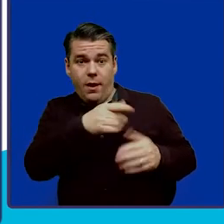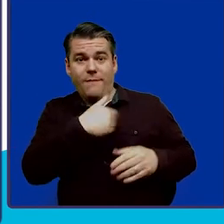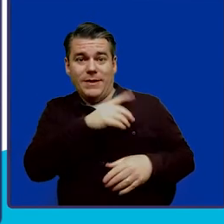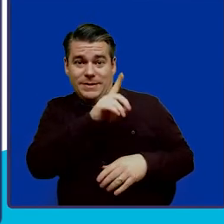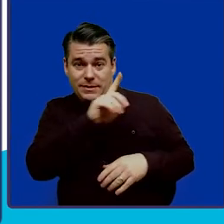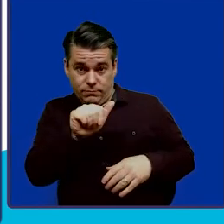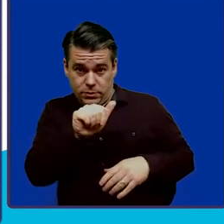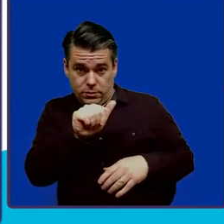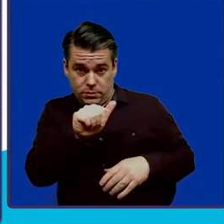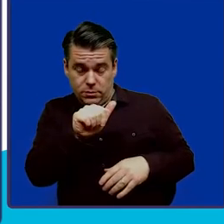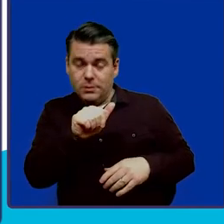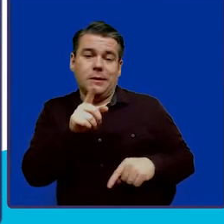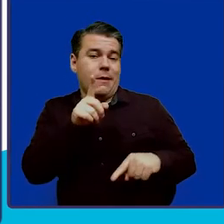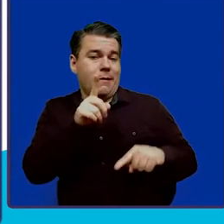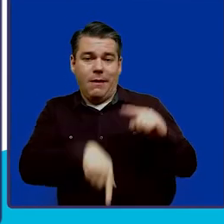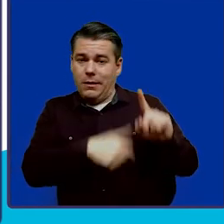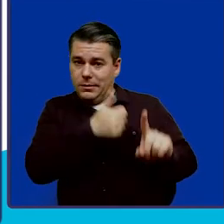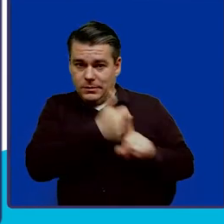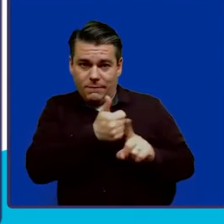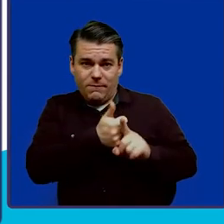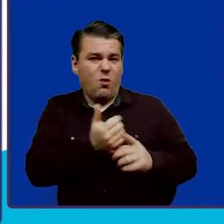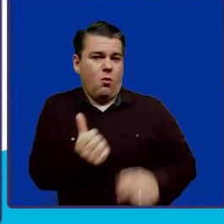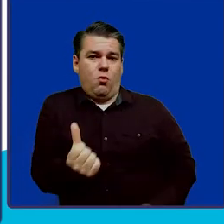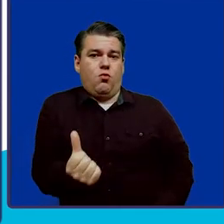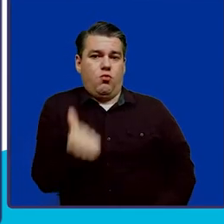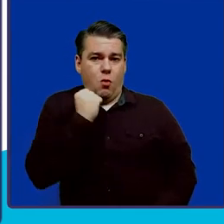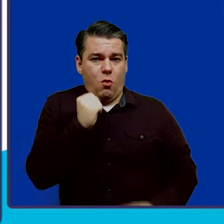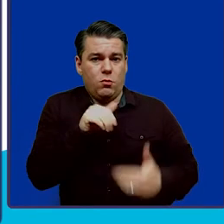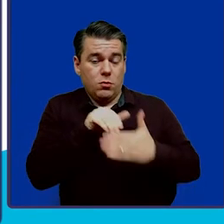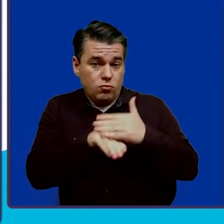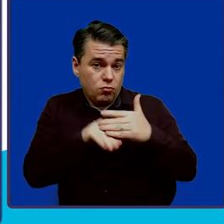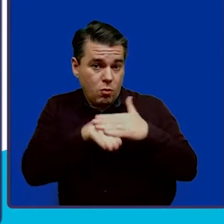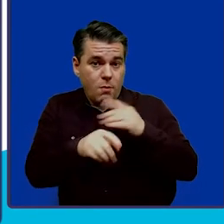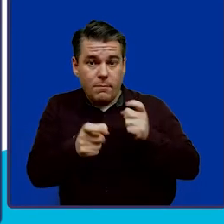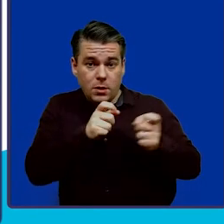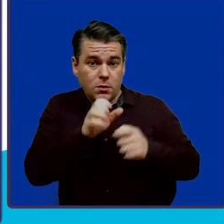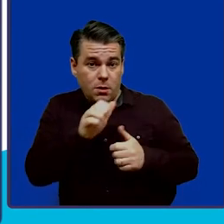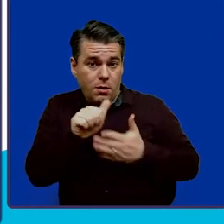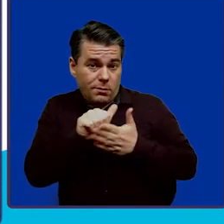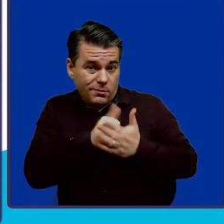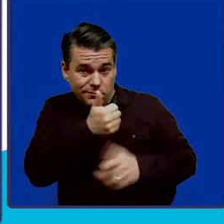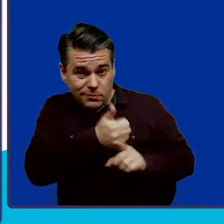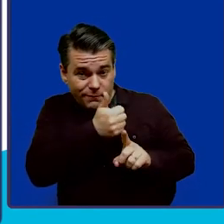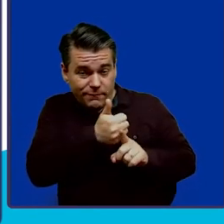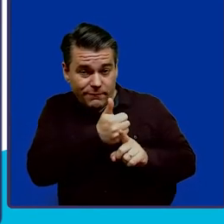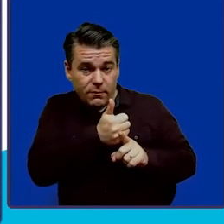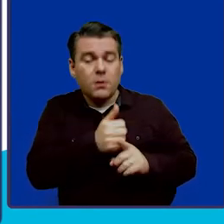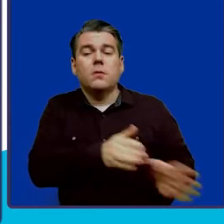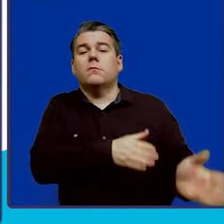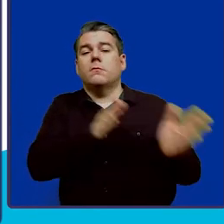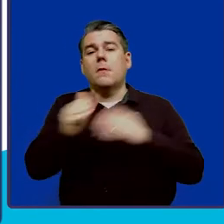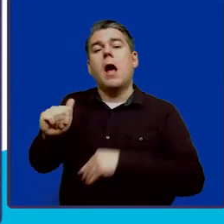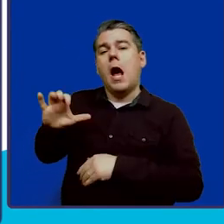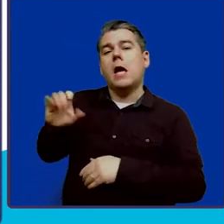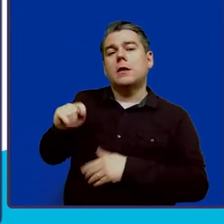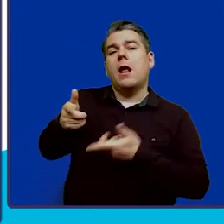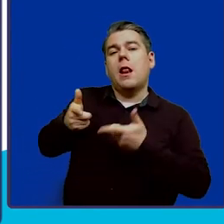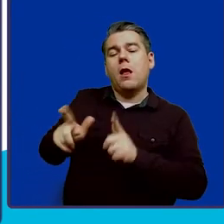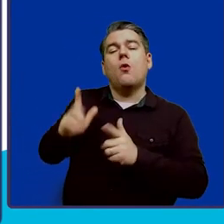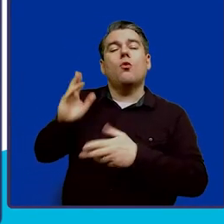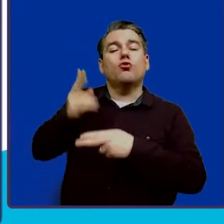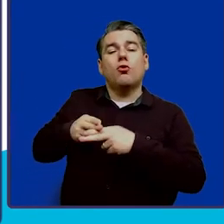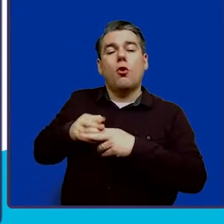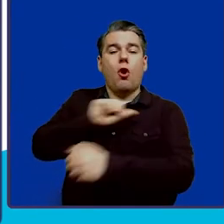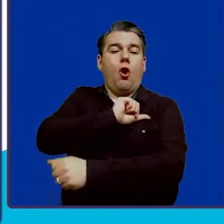disability who is not able or willing to enroll in and manage their own account, then the Act allows for what's called an